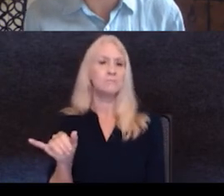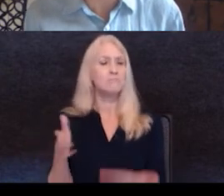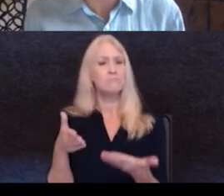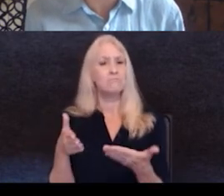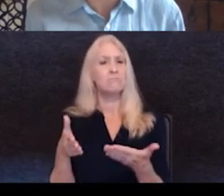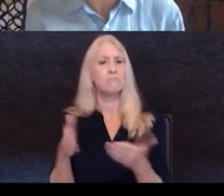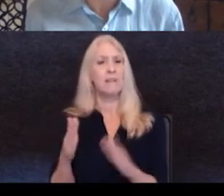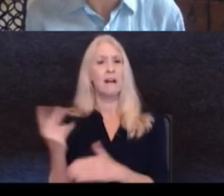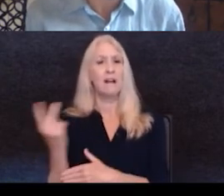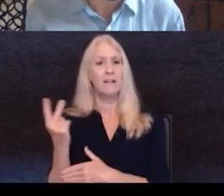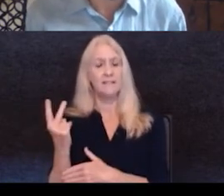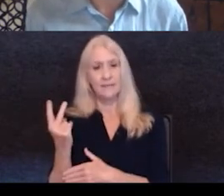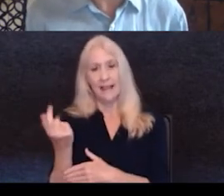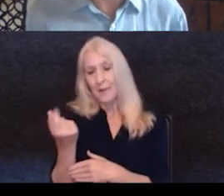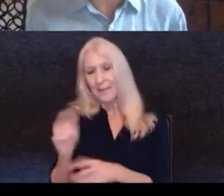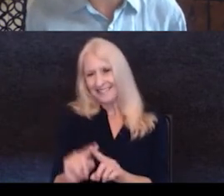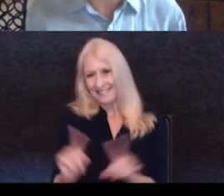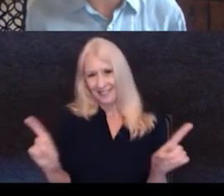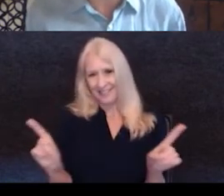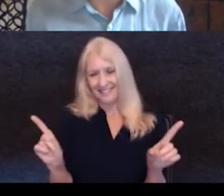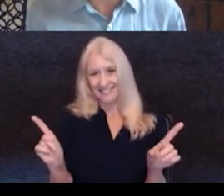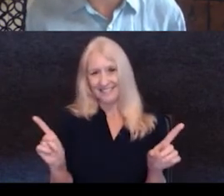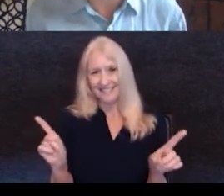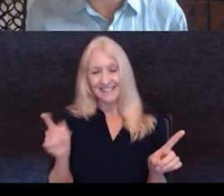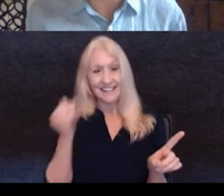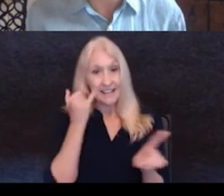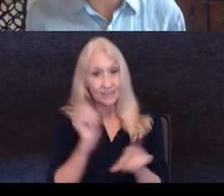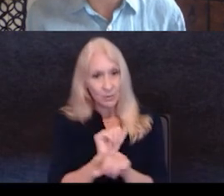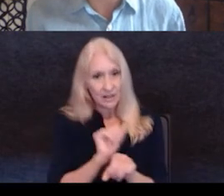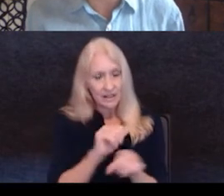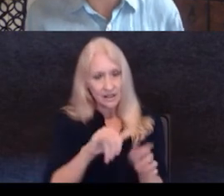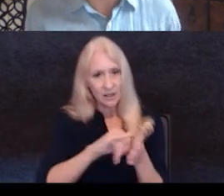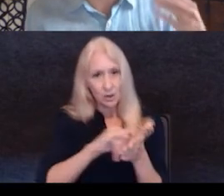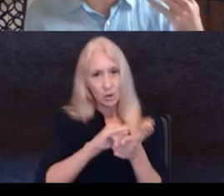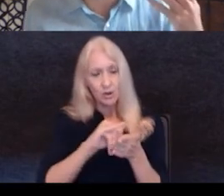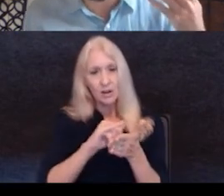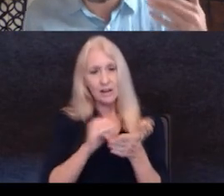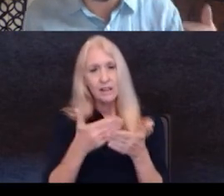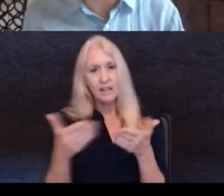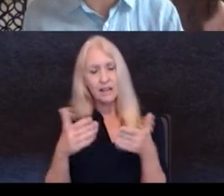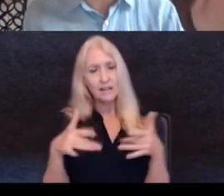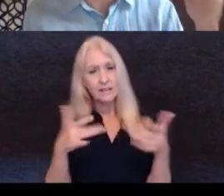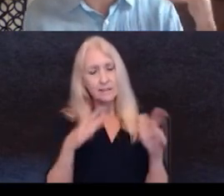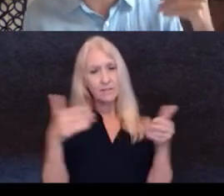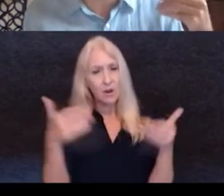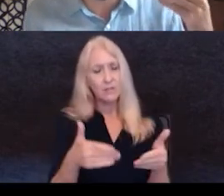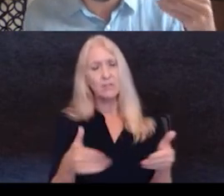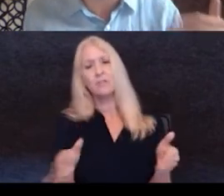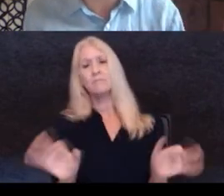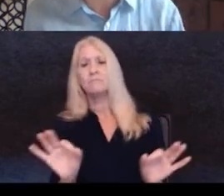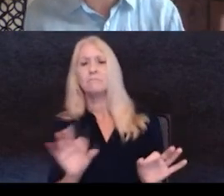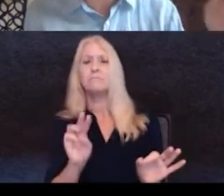um, a bit of, differentiator when working in New York, um, things tend to veer towards minimalism